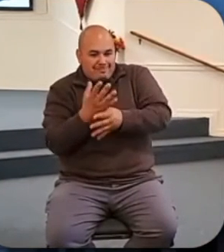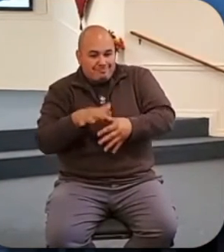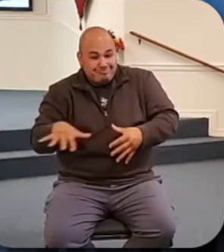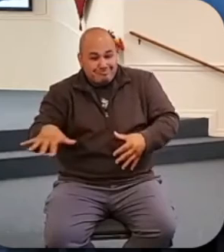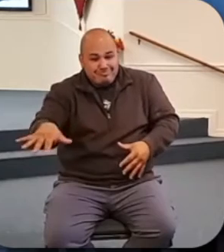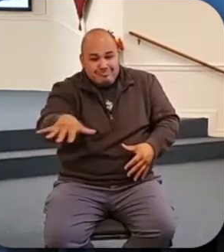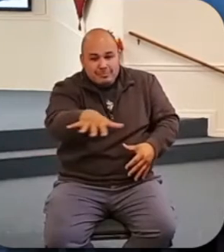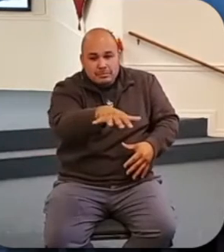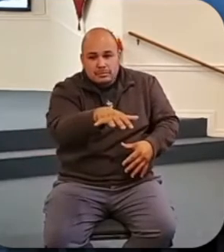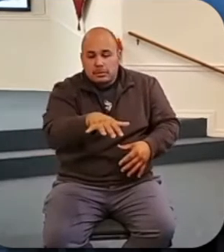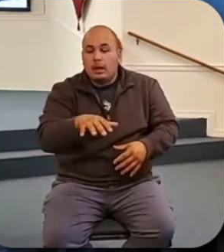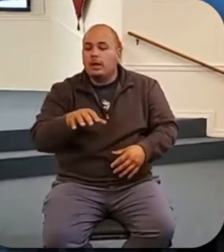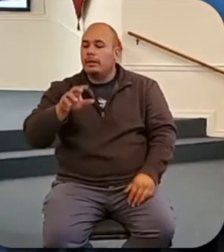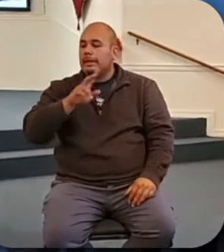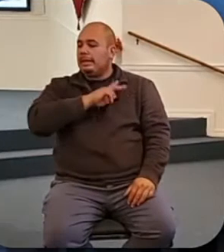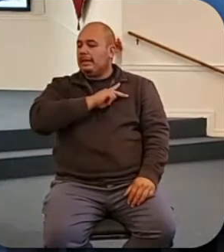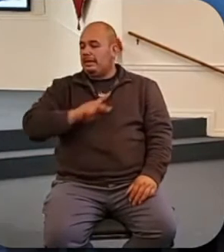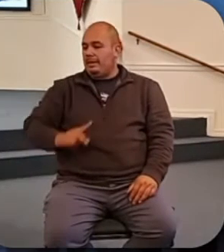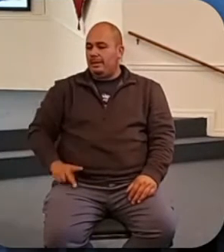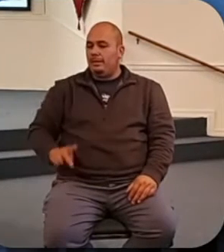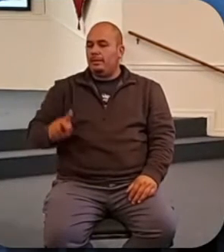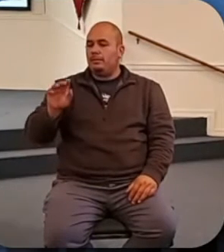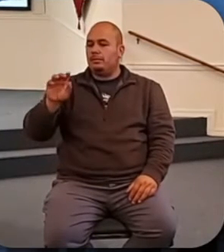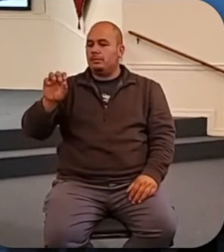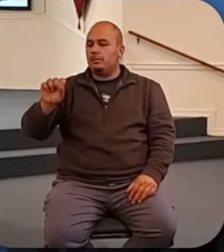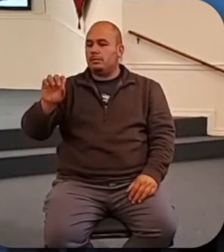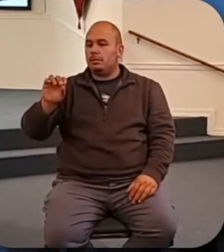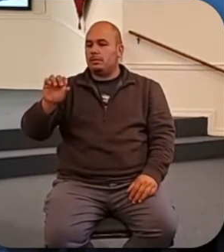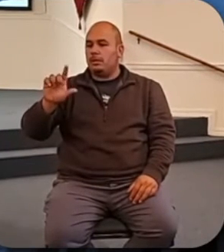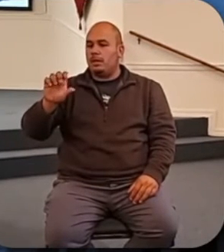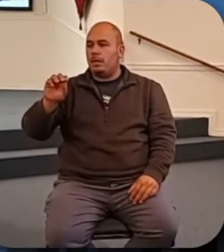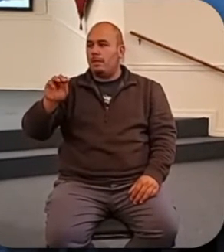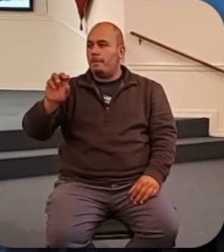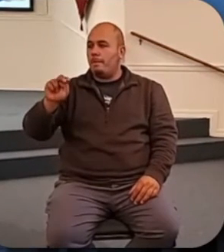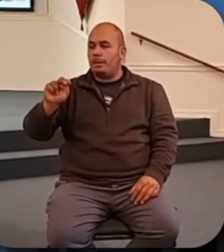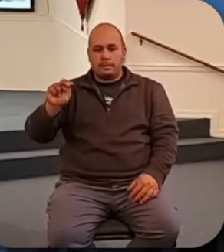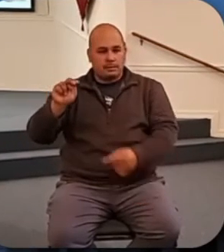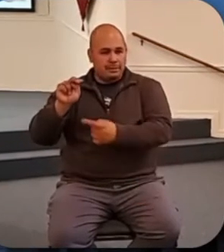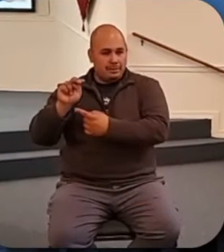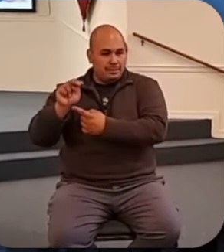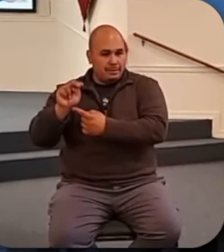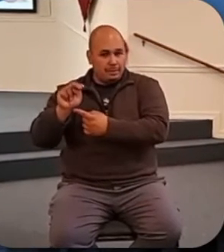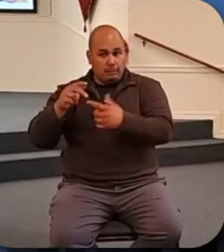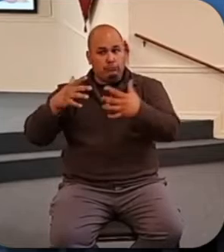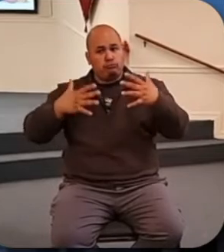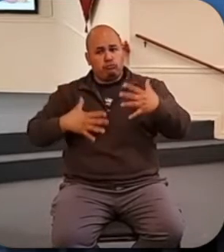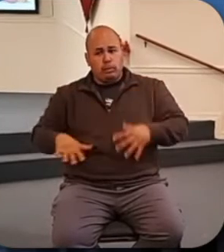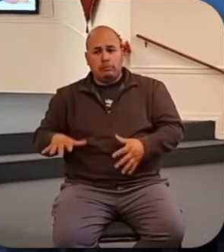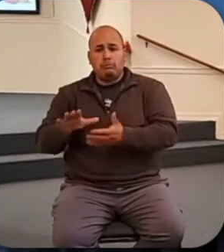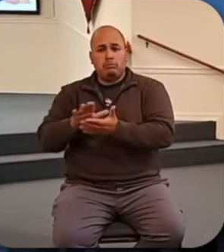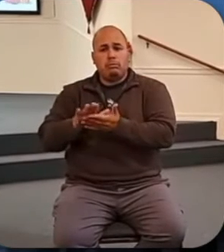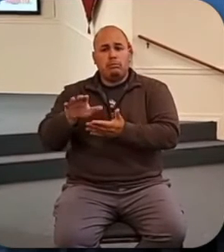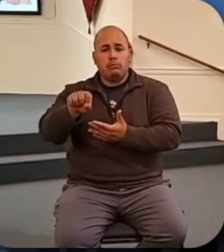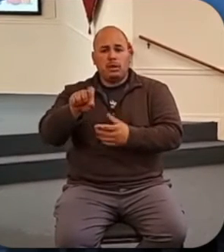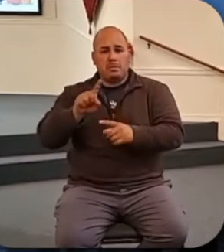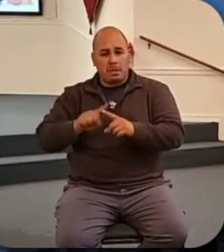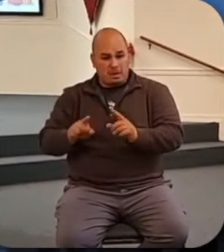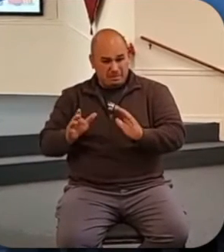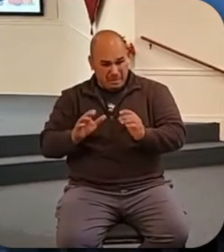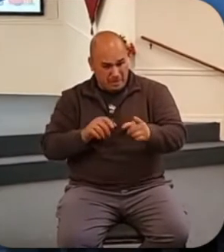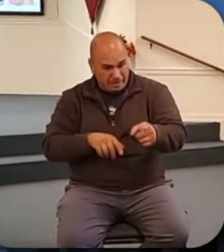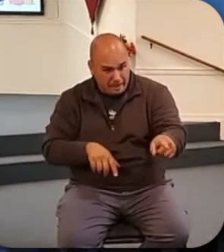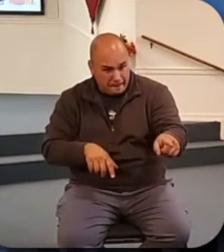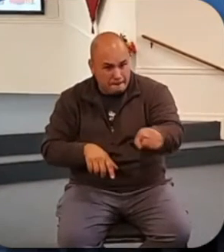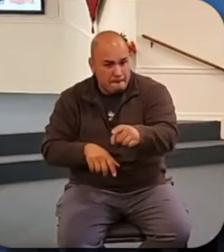Solomon, even though the grass is here today and gone tomorrow. And he says, if that is how